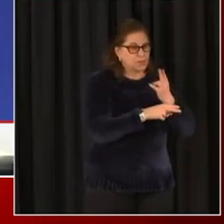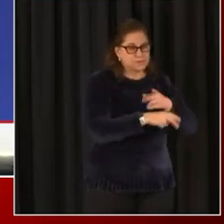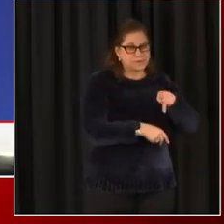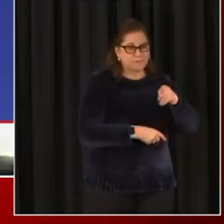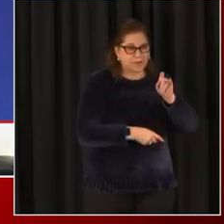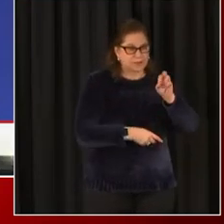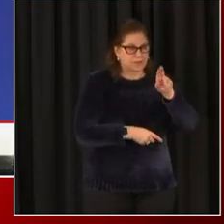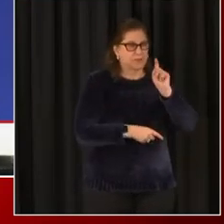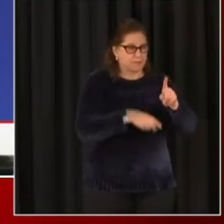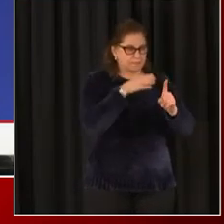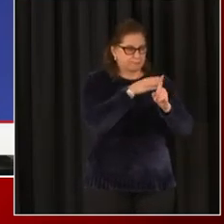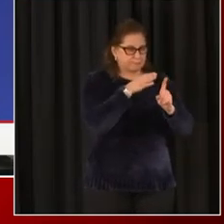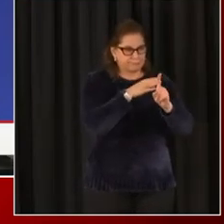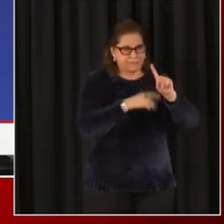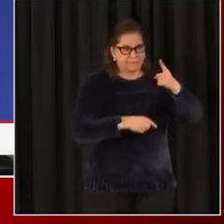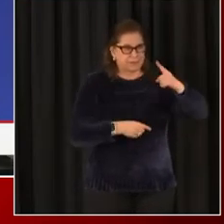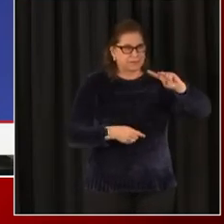be Pfizer.